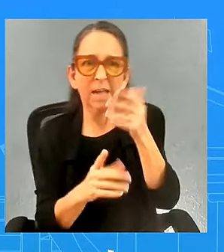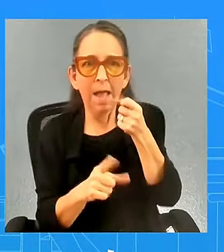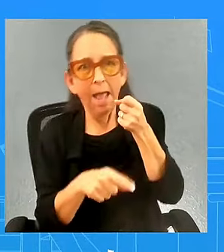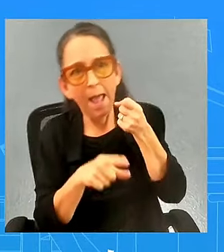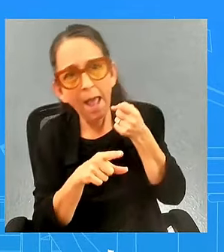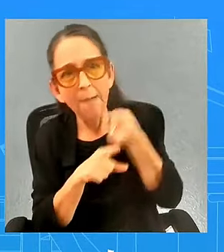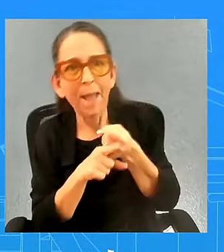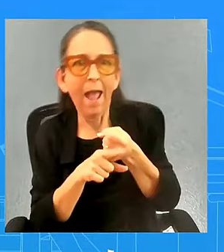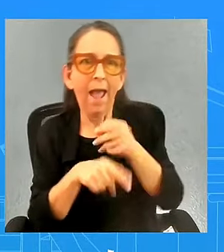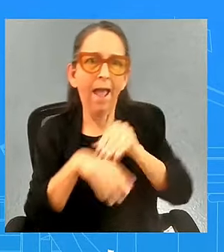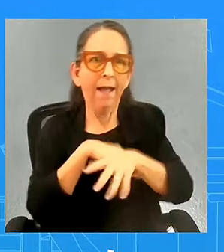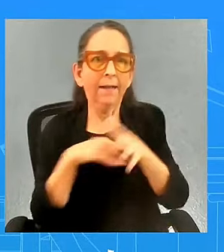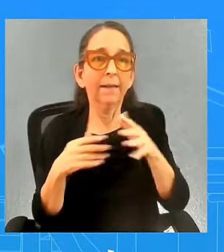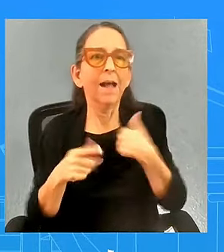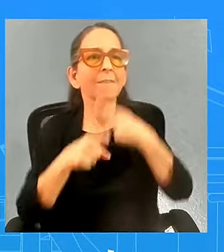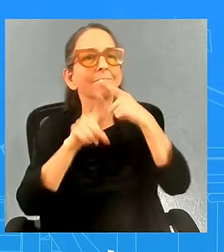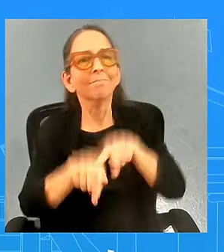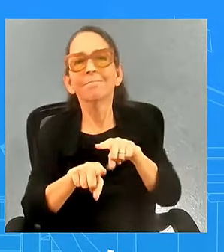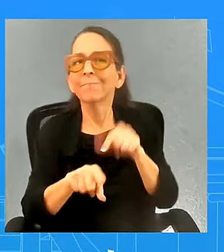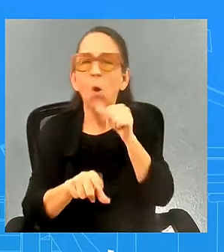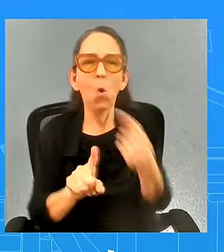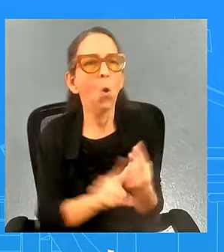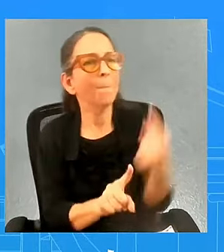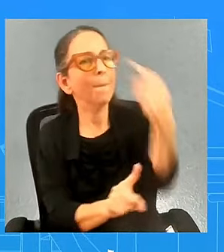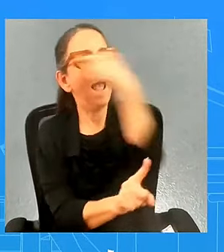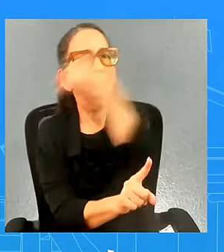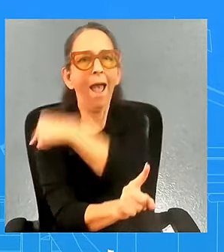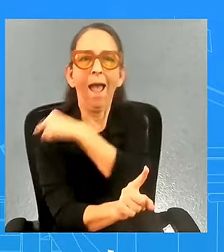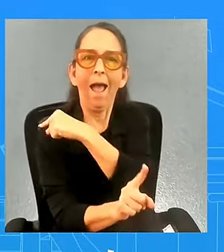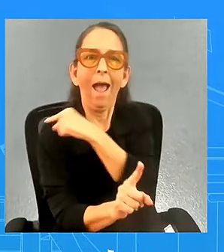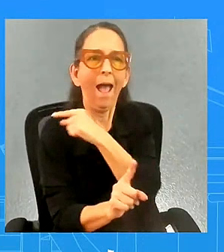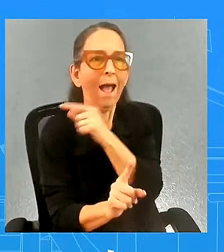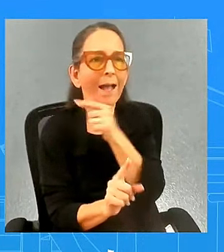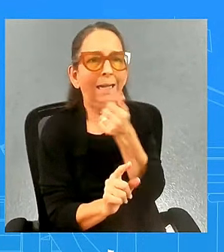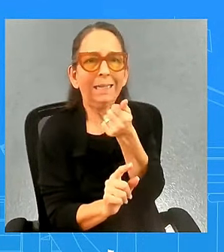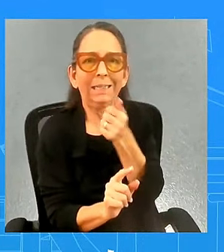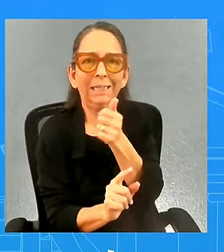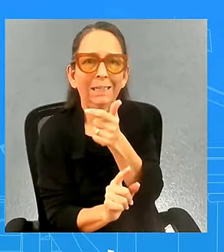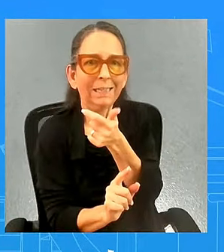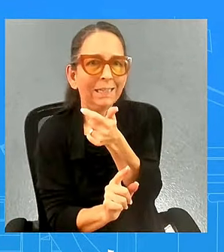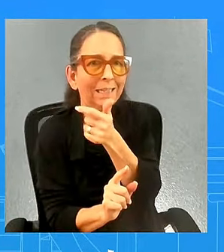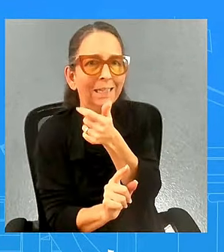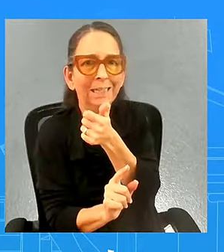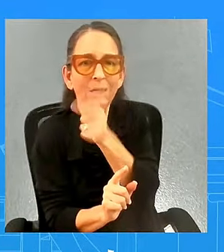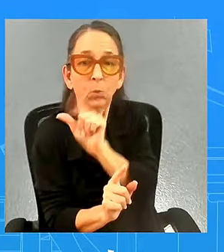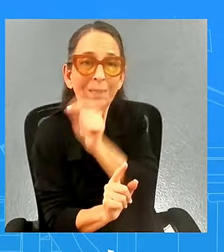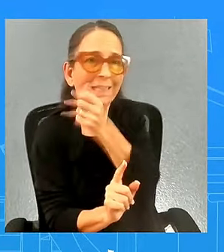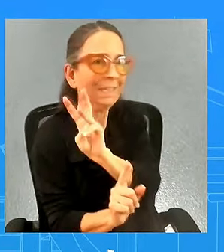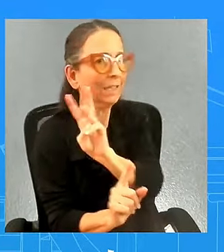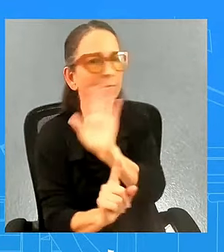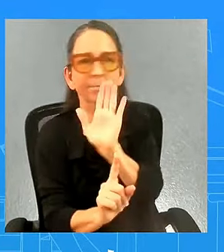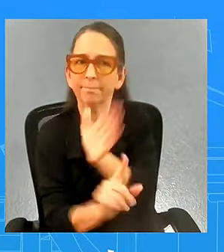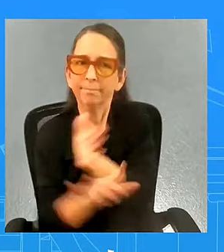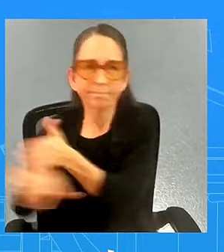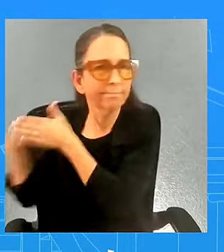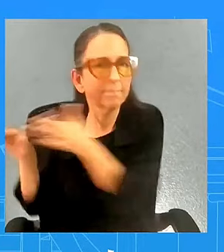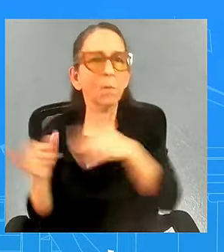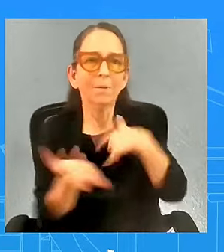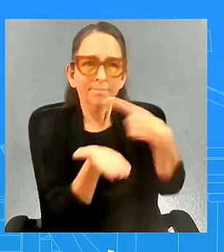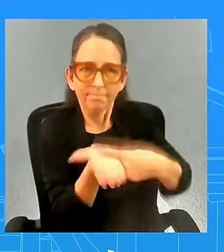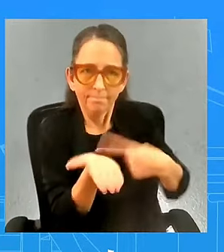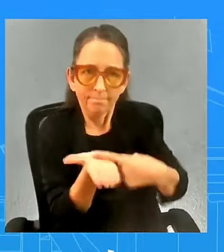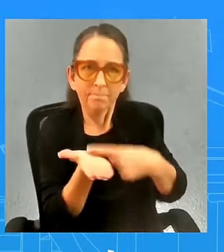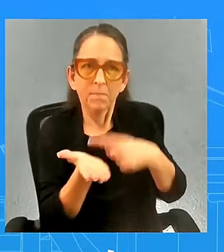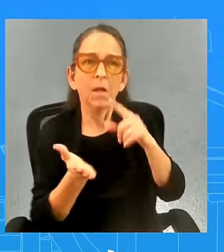and um litigate uh 2016. just not going to do that from here he was not speaking about trump supporters he was not treated